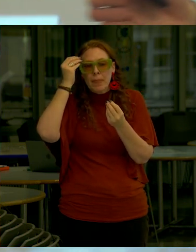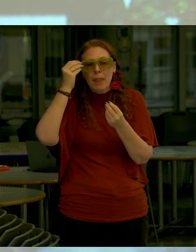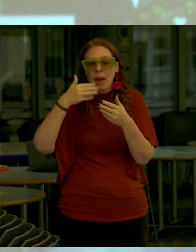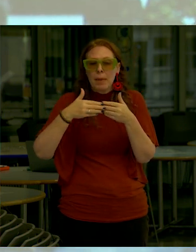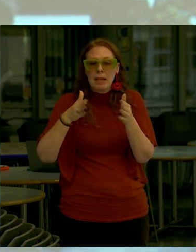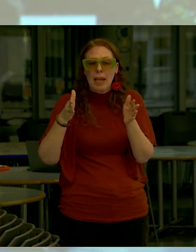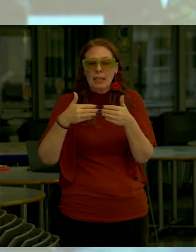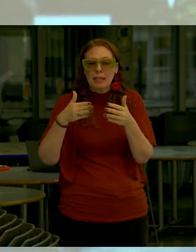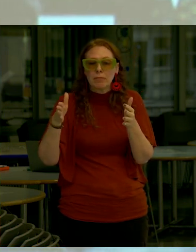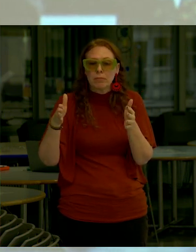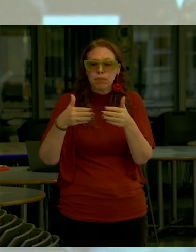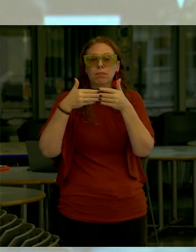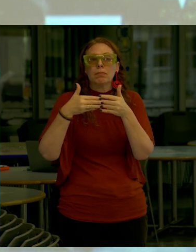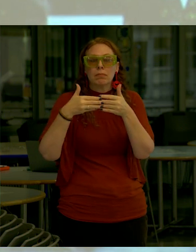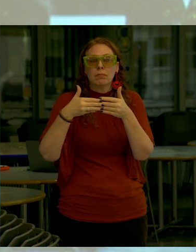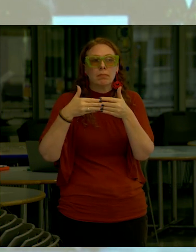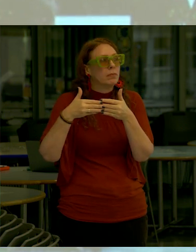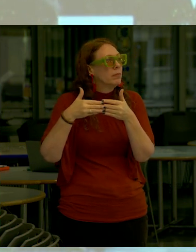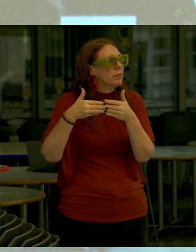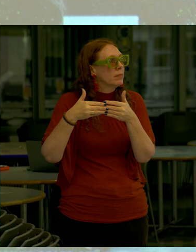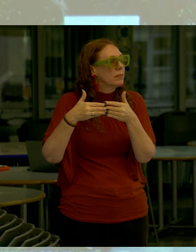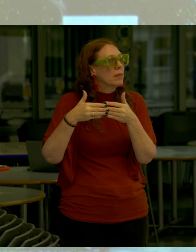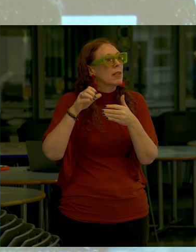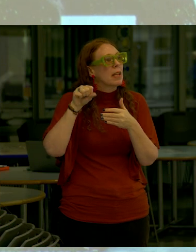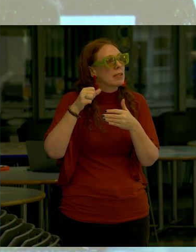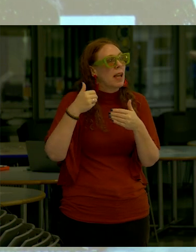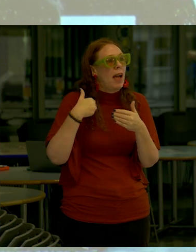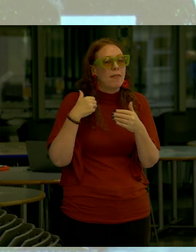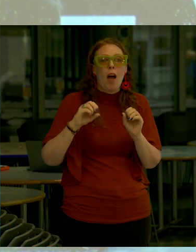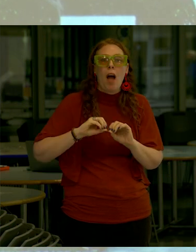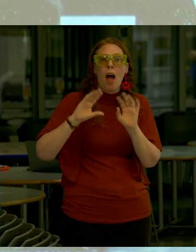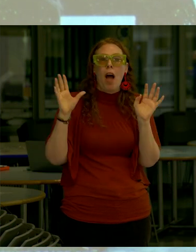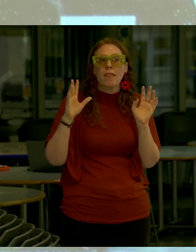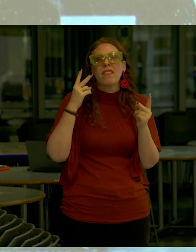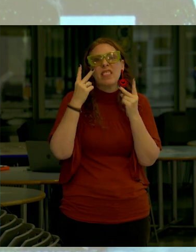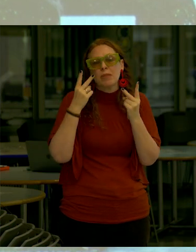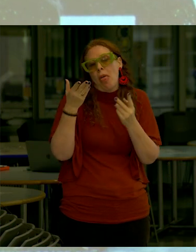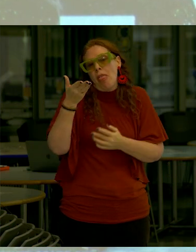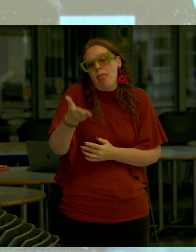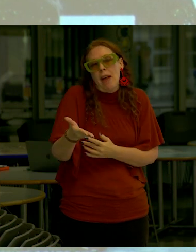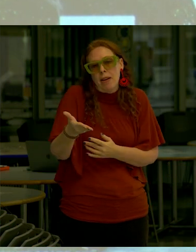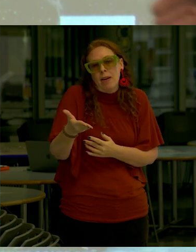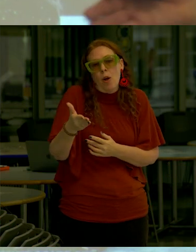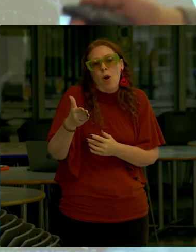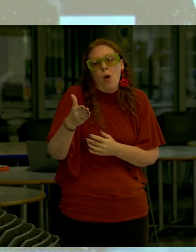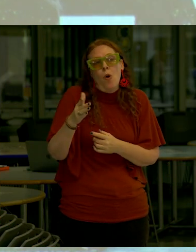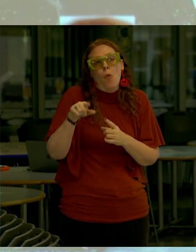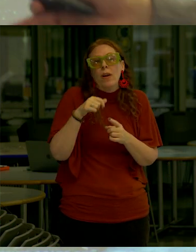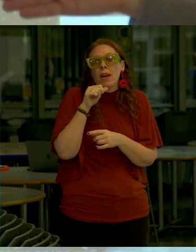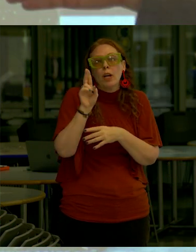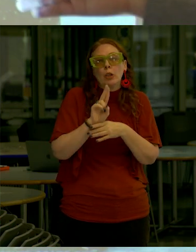gates that swing into place that have yes gates have an obvious visible presence when they're not